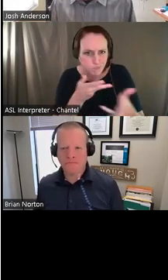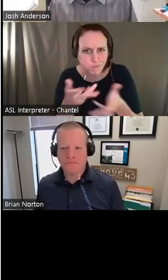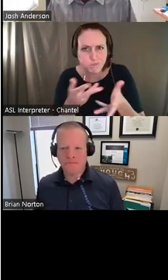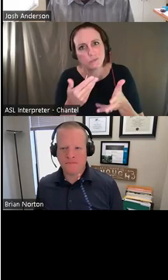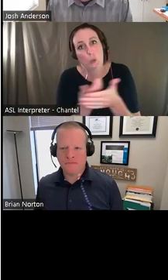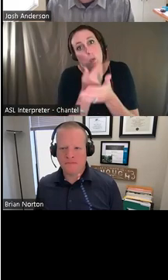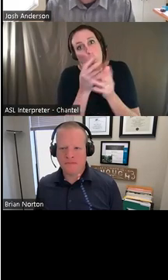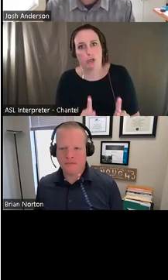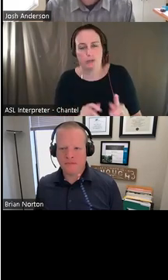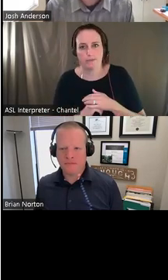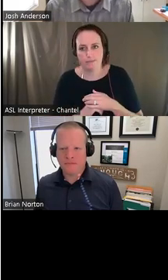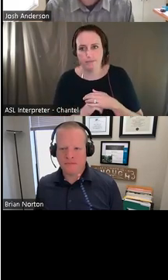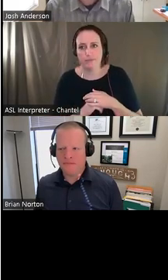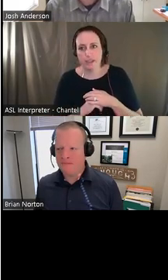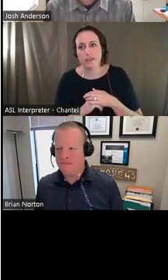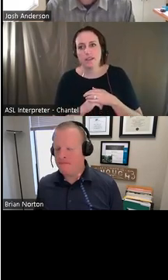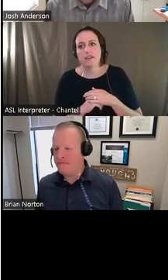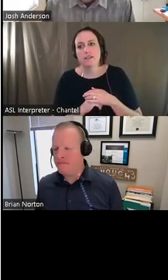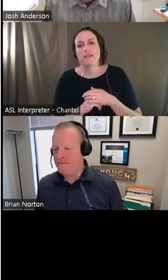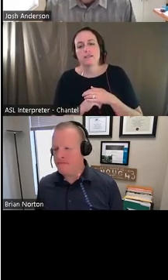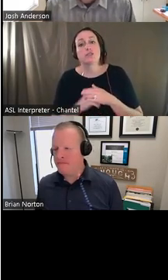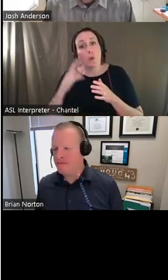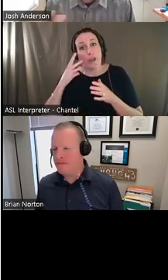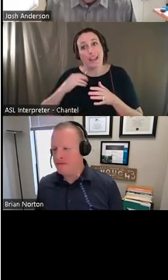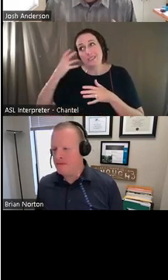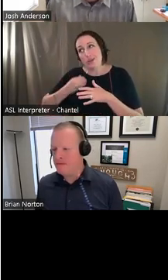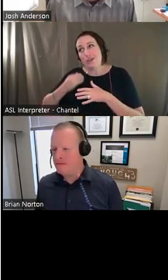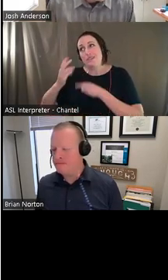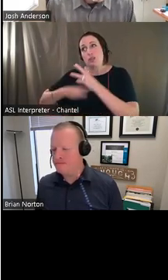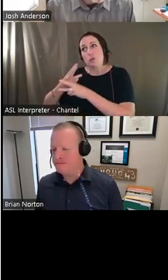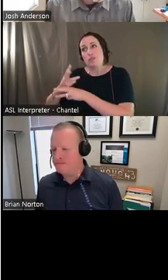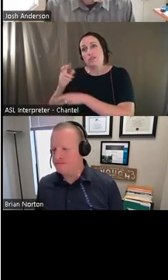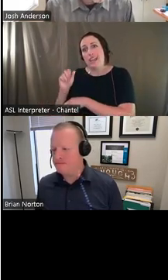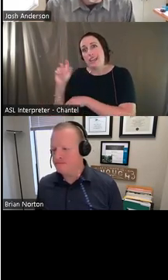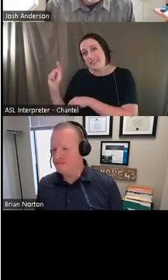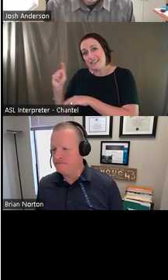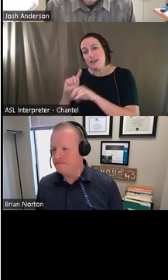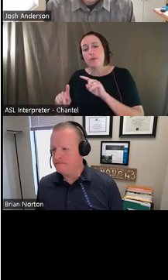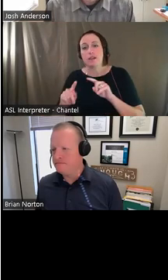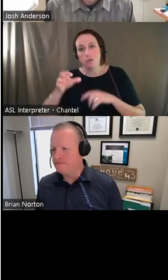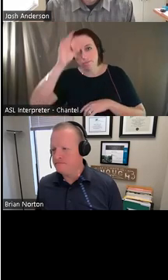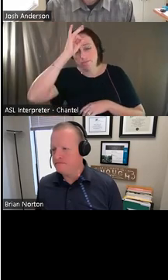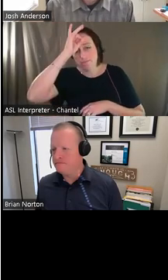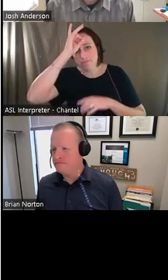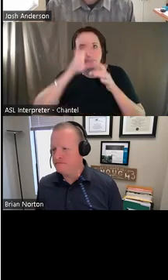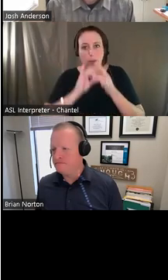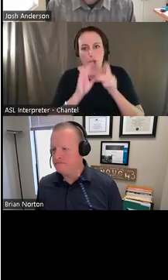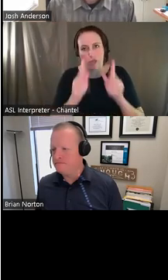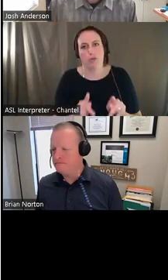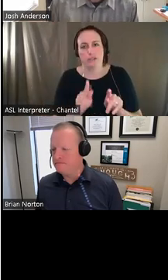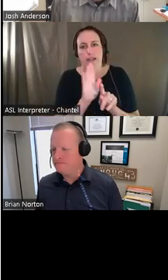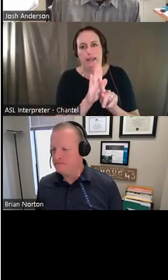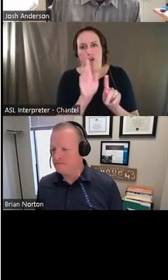when you walk in, you're completely ignorant of that person and their needs. So you got to kind of keep, keep humble in order to really be able to do these kinds of things